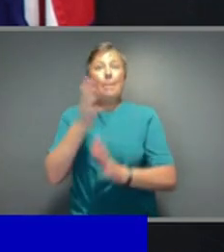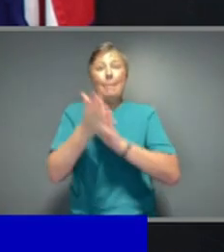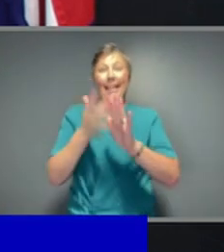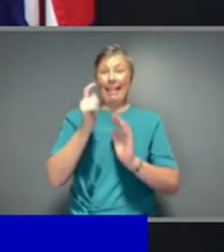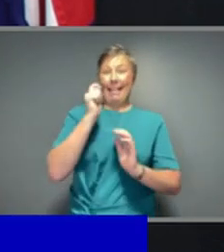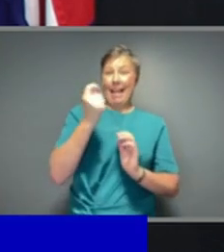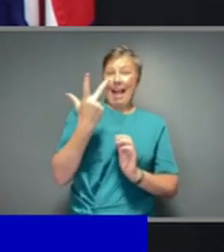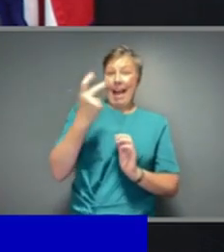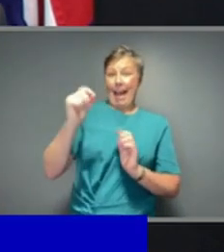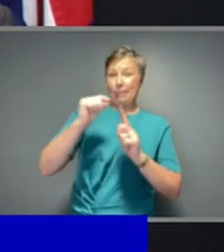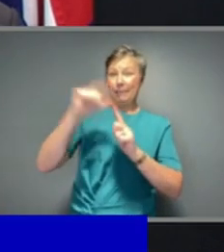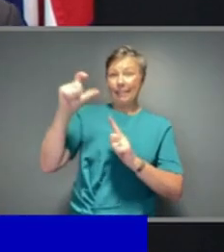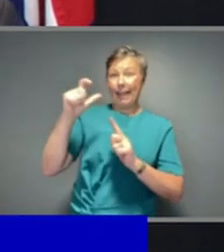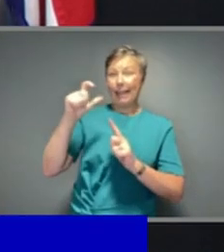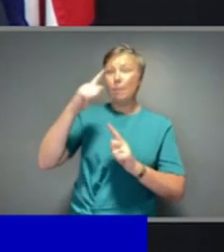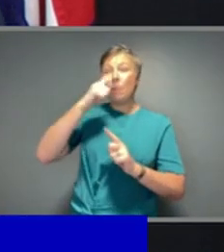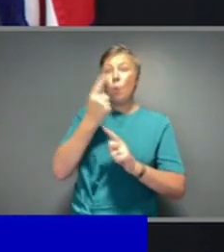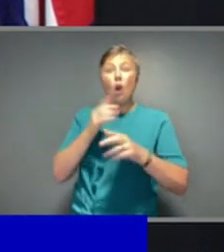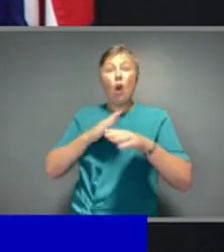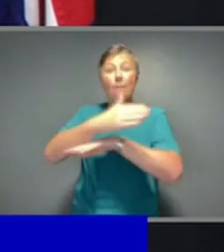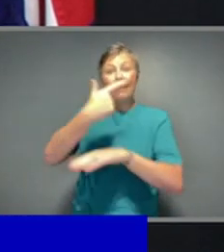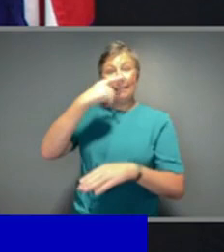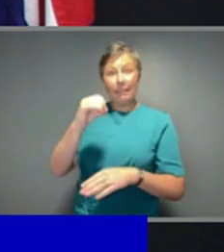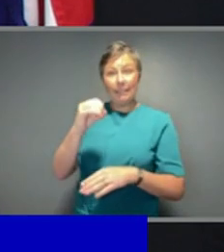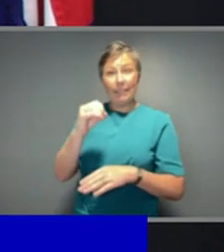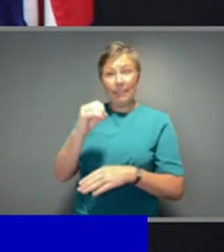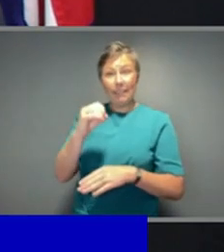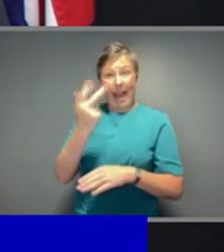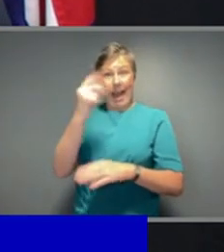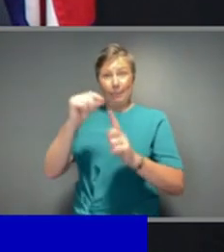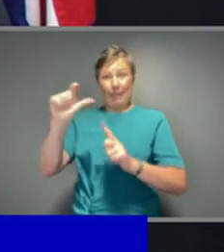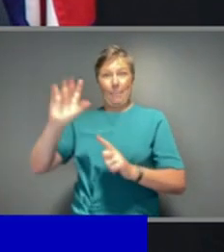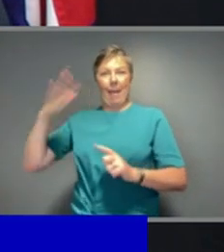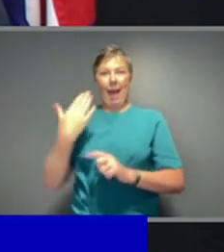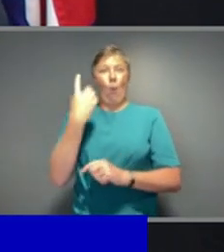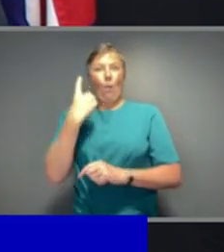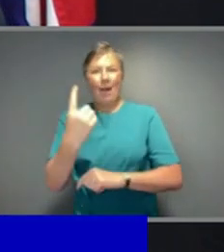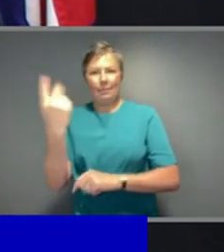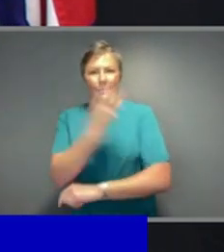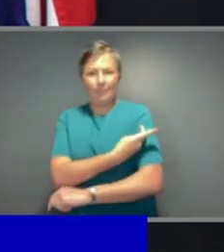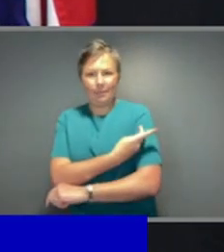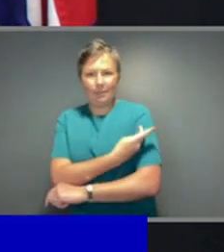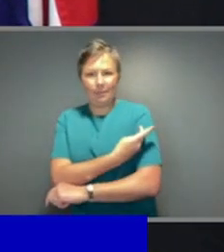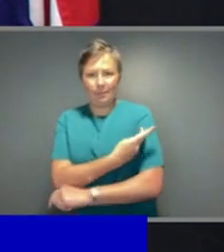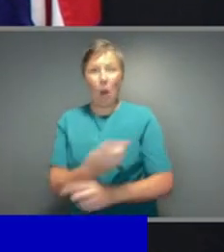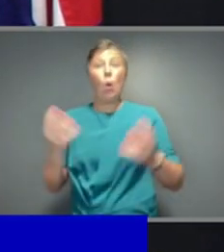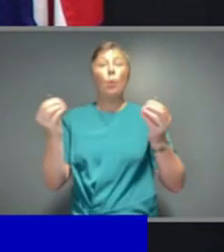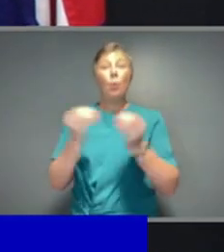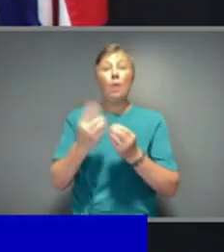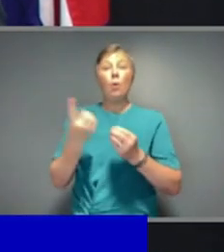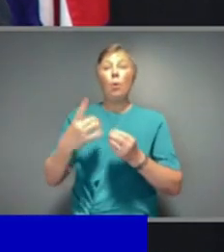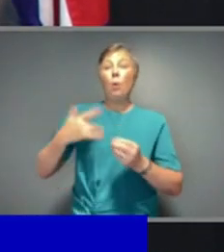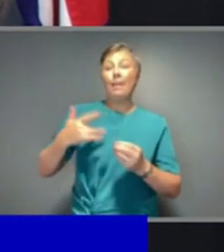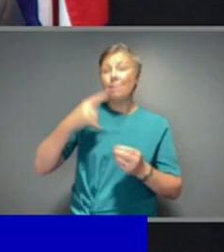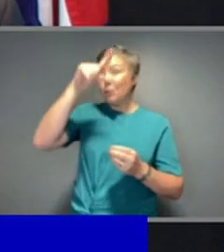aged over 70 who have had a first dose. And of course in our aged care facilities, more than 80% of those